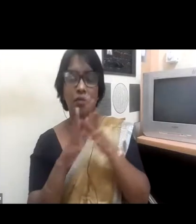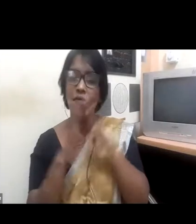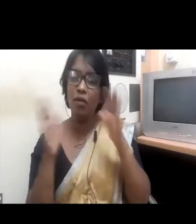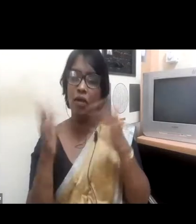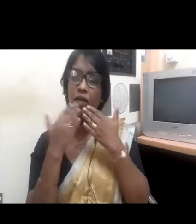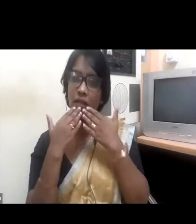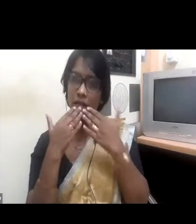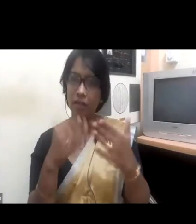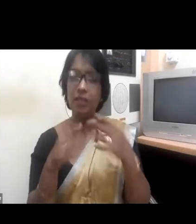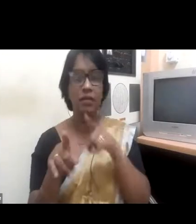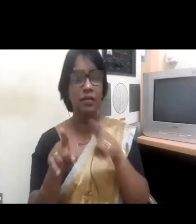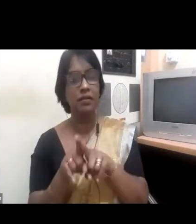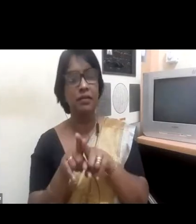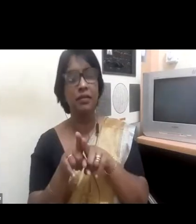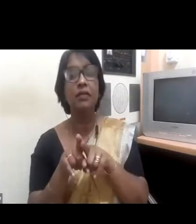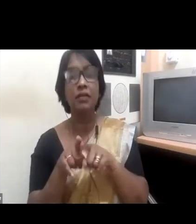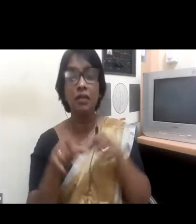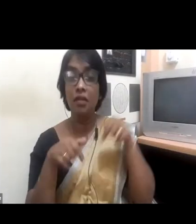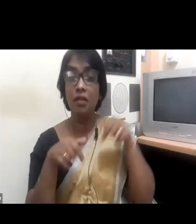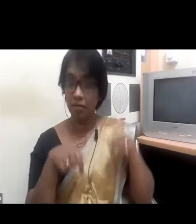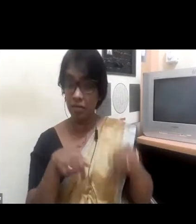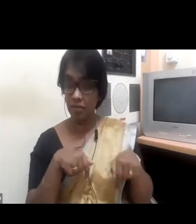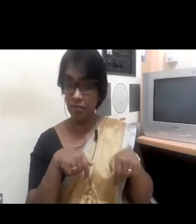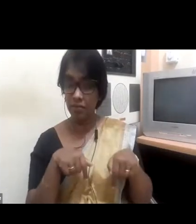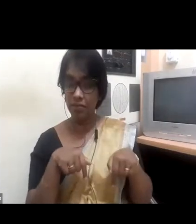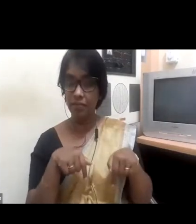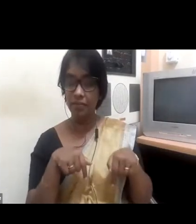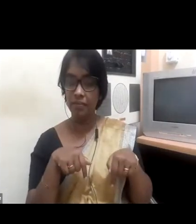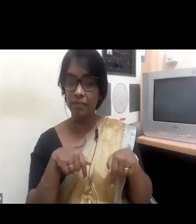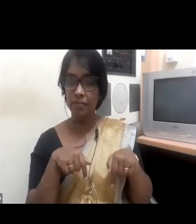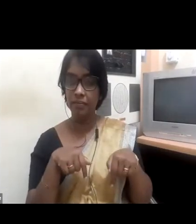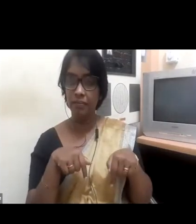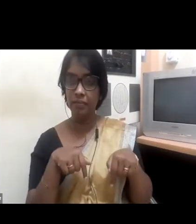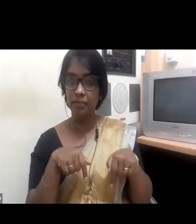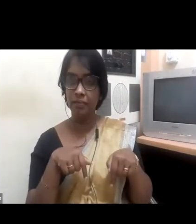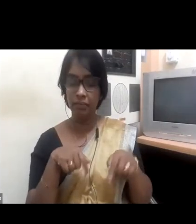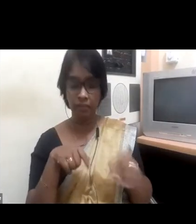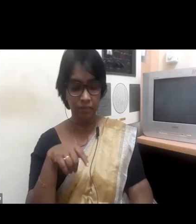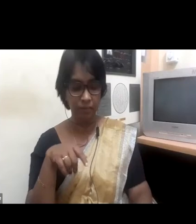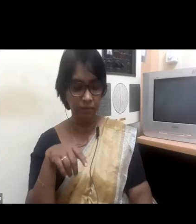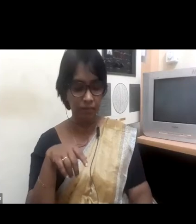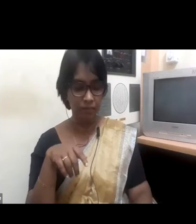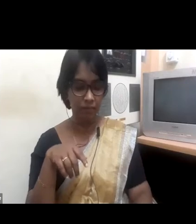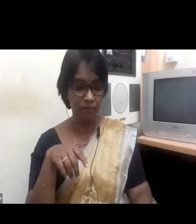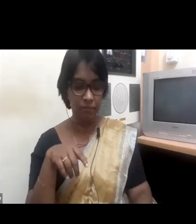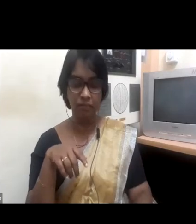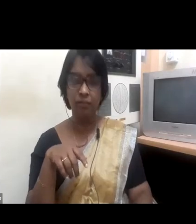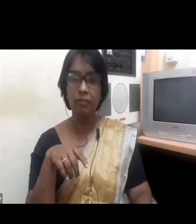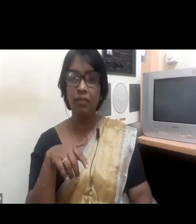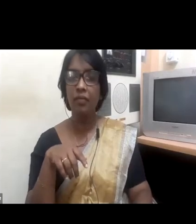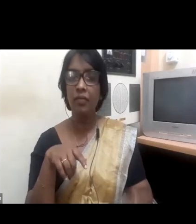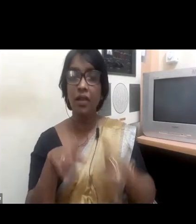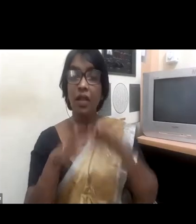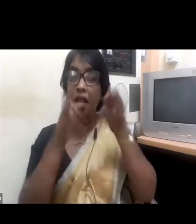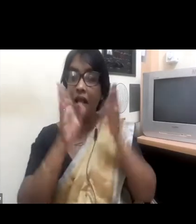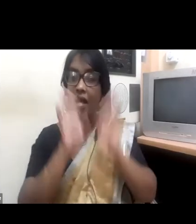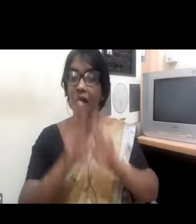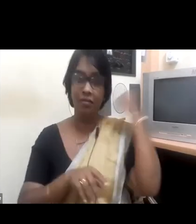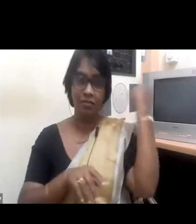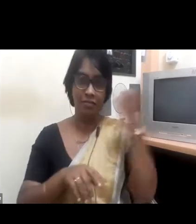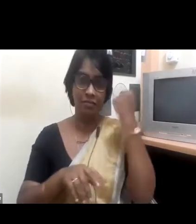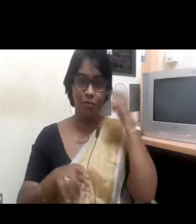moving on to our last panelist and to hear from a gentleman that really needs no